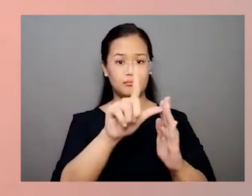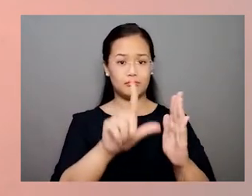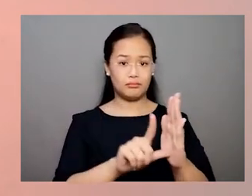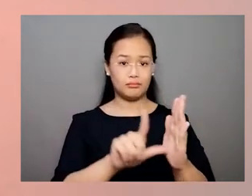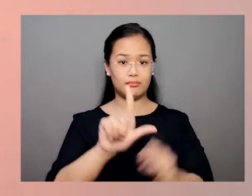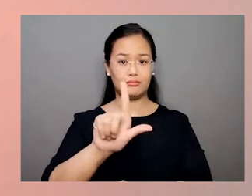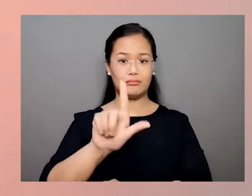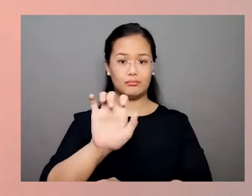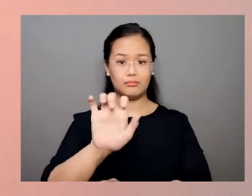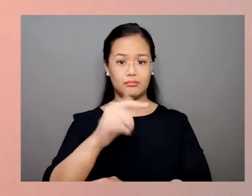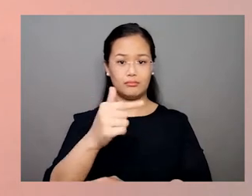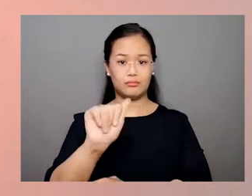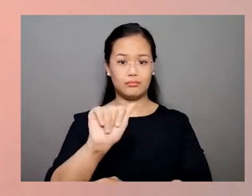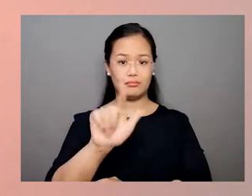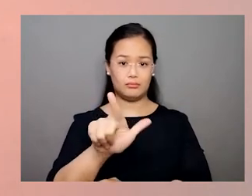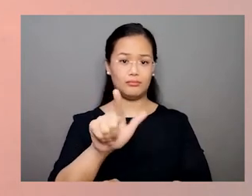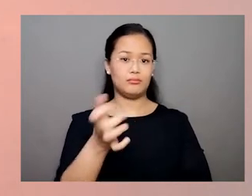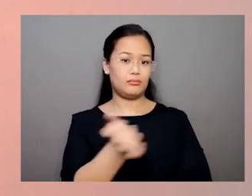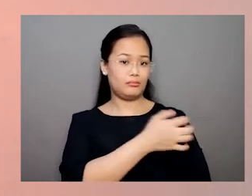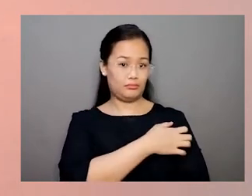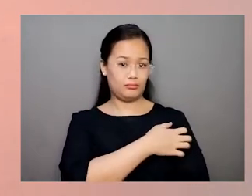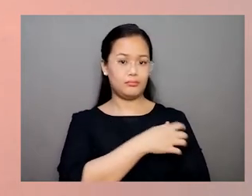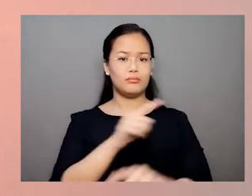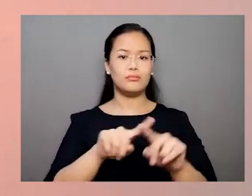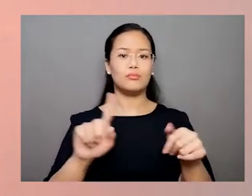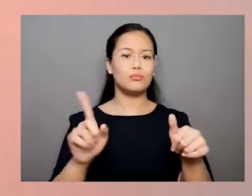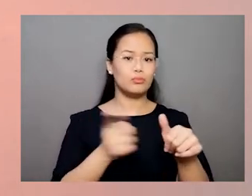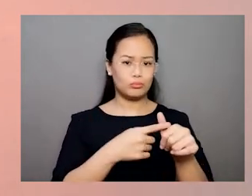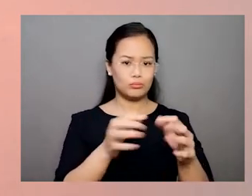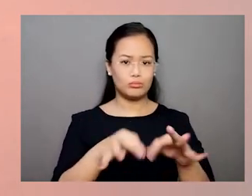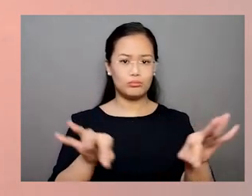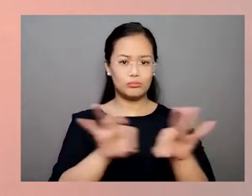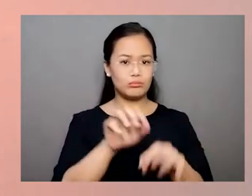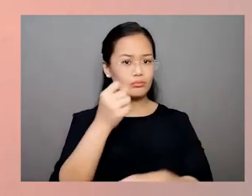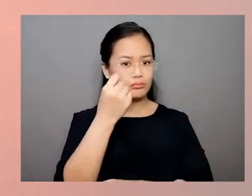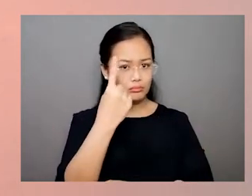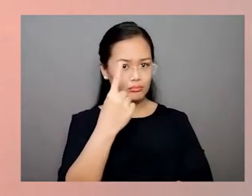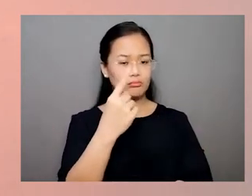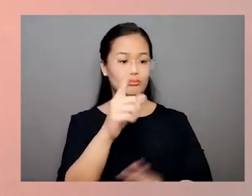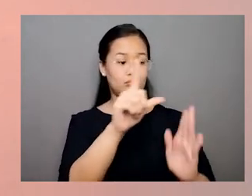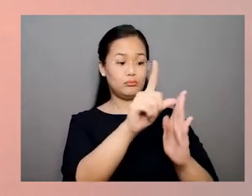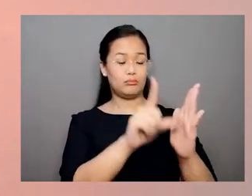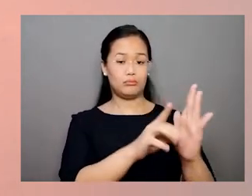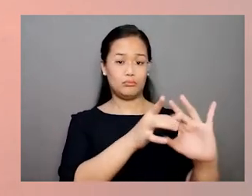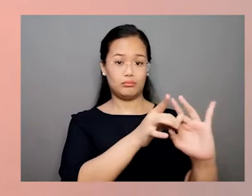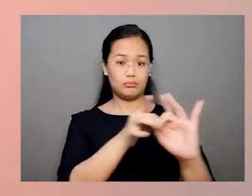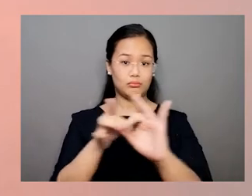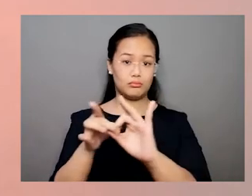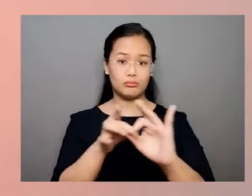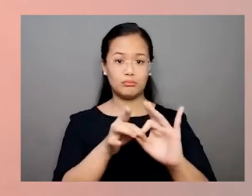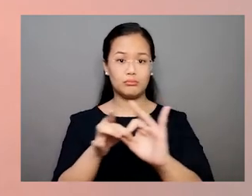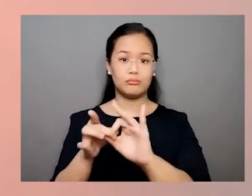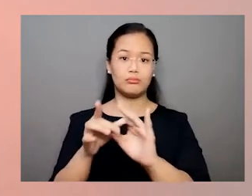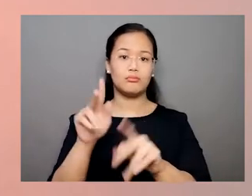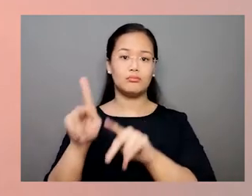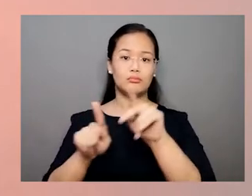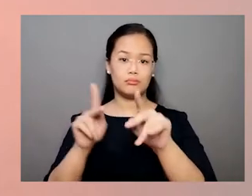but it is important for us to first understand the connection between law and people's lives.